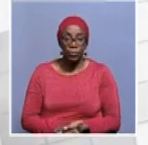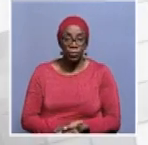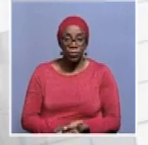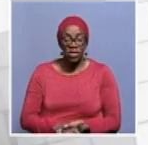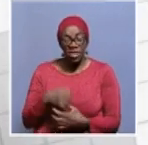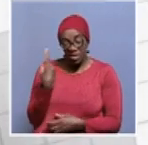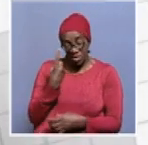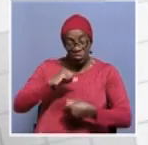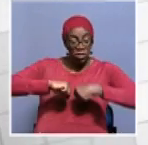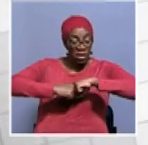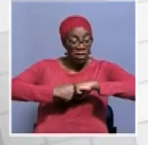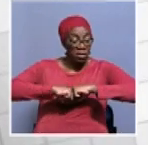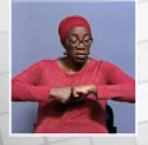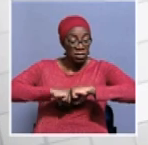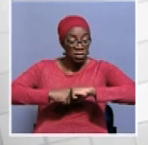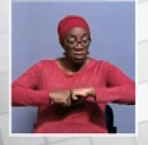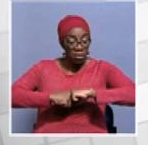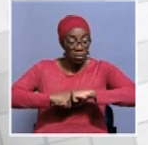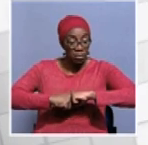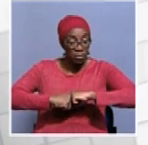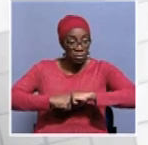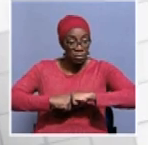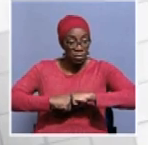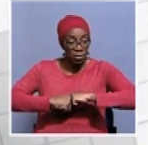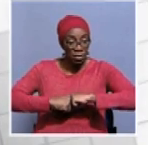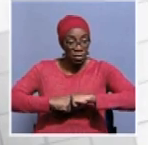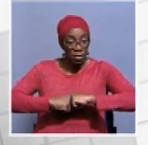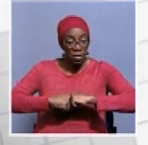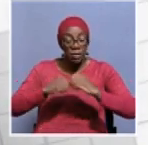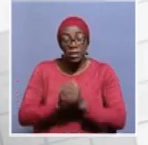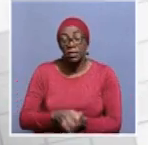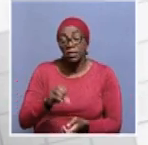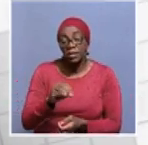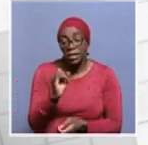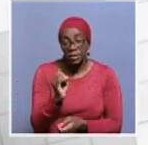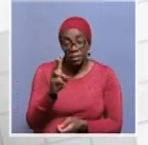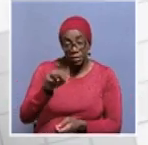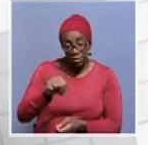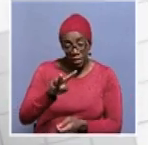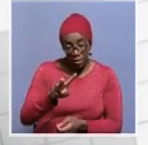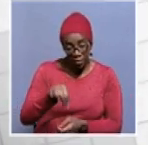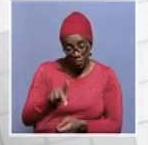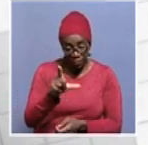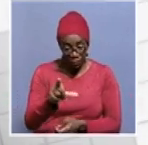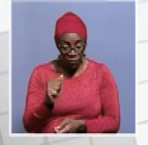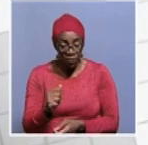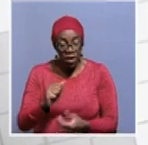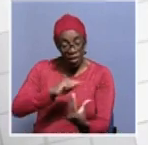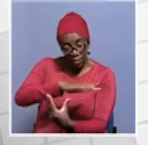that uh the singular family says or reported to the committee